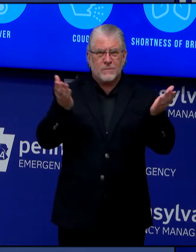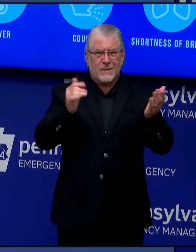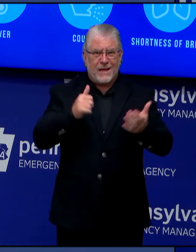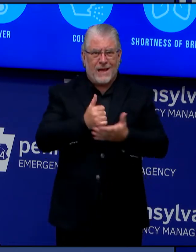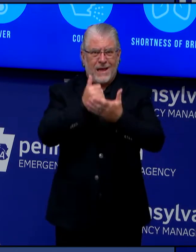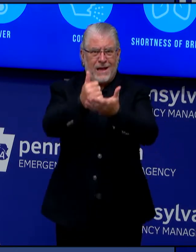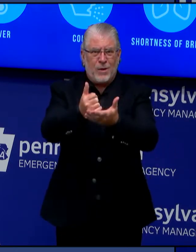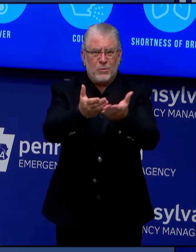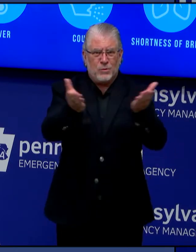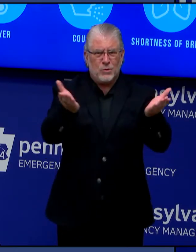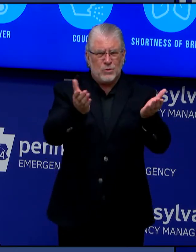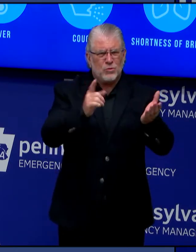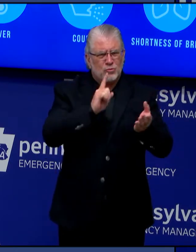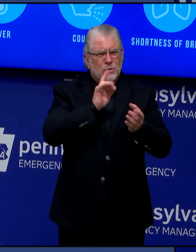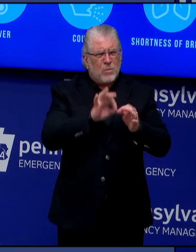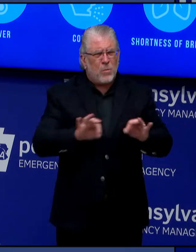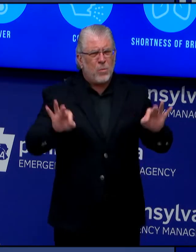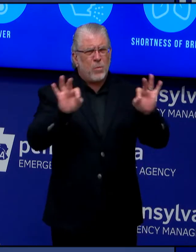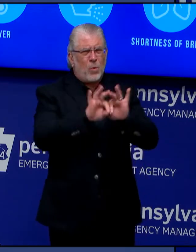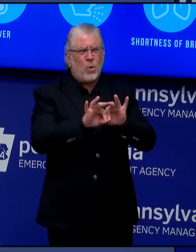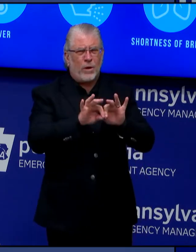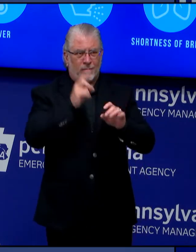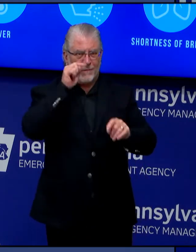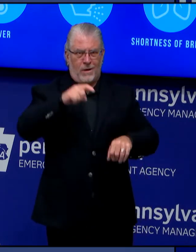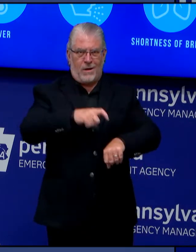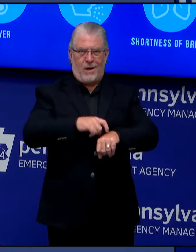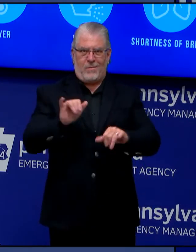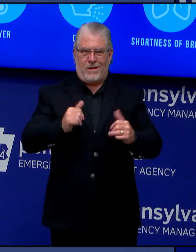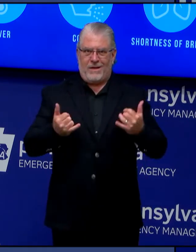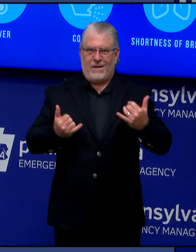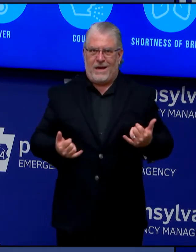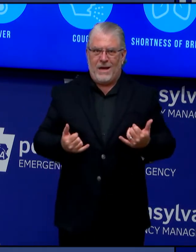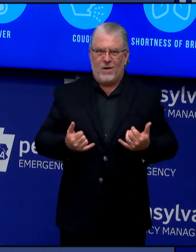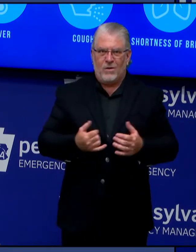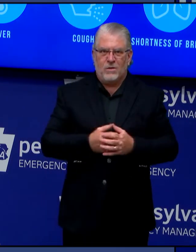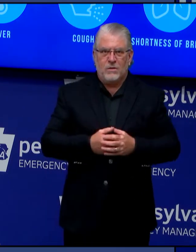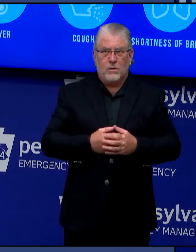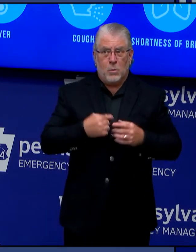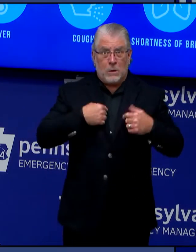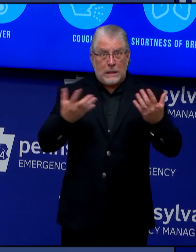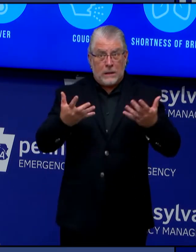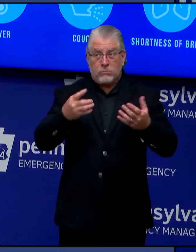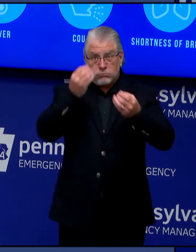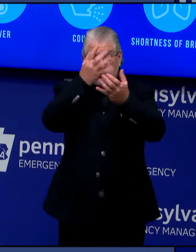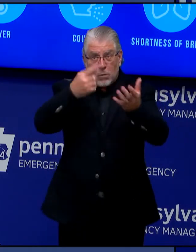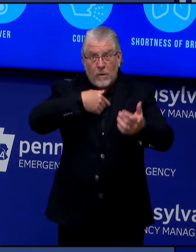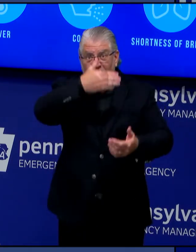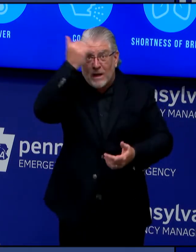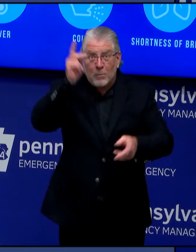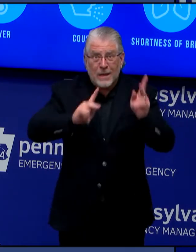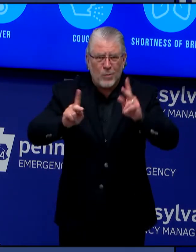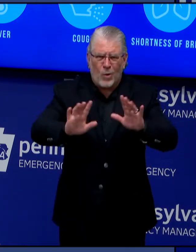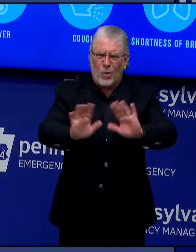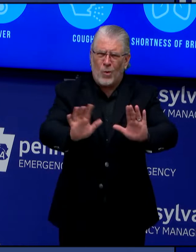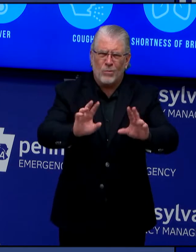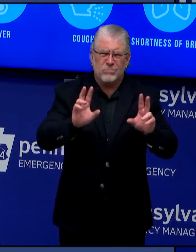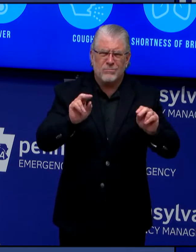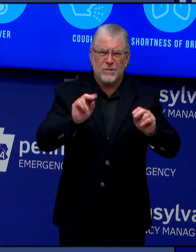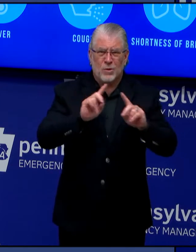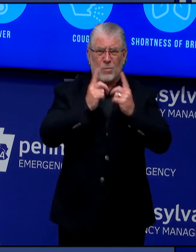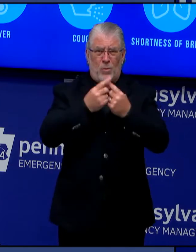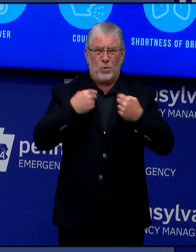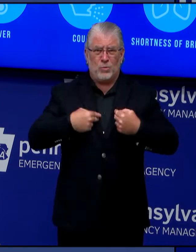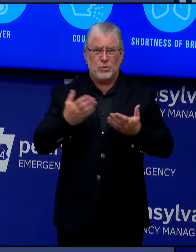this moment passes. DHS will be here to support Pennsylvanians through this public health crisis and in the weeks and